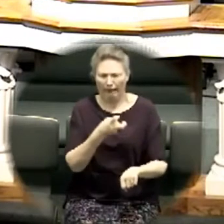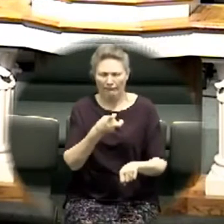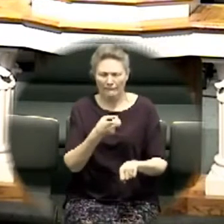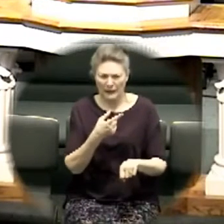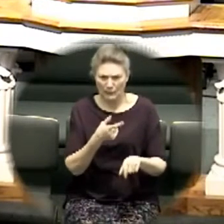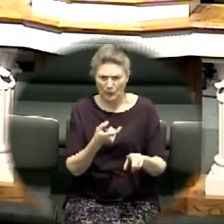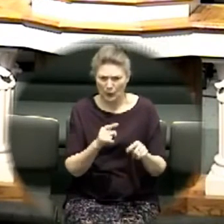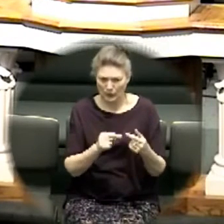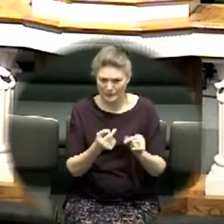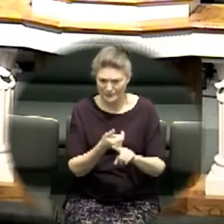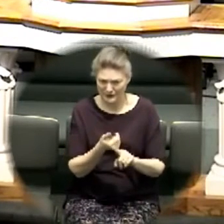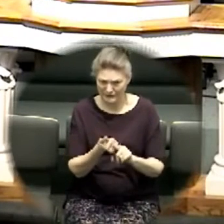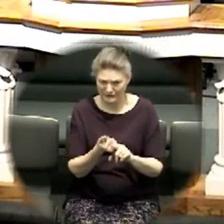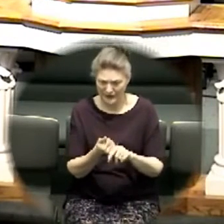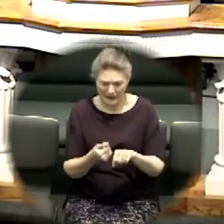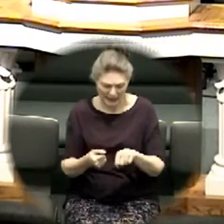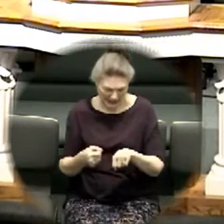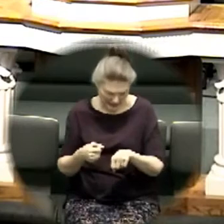a step